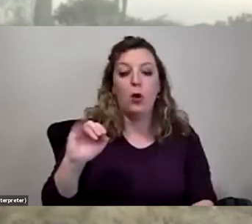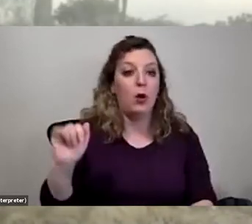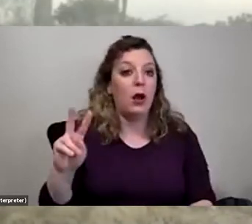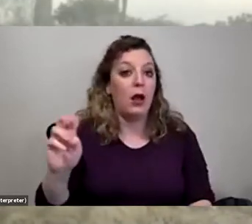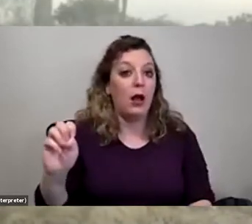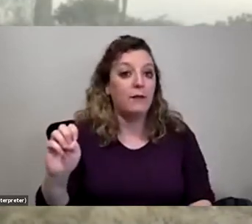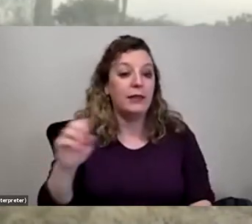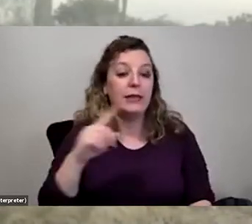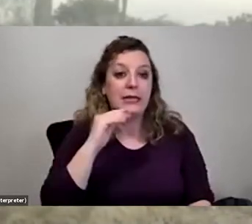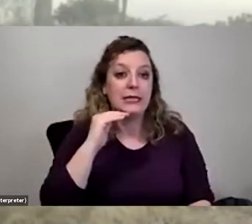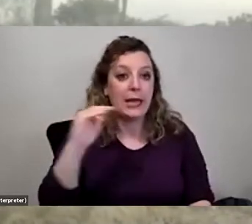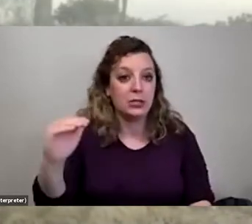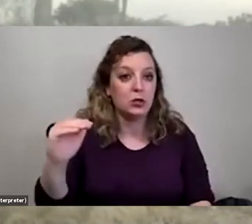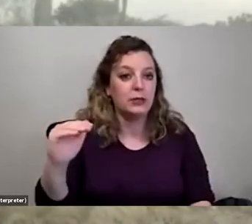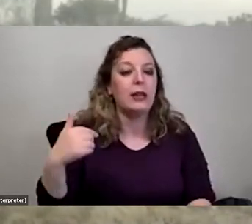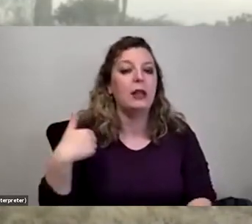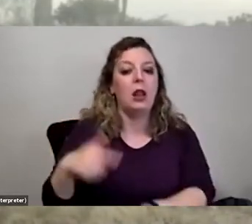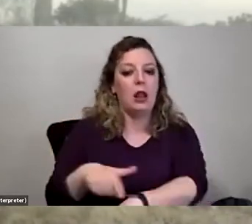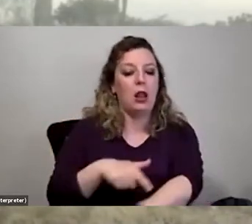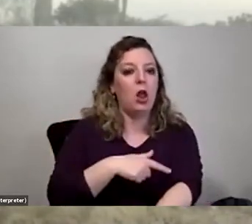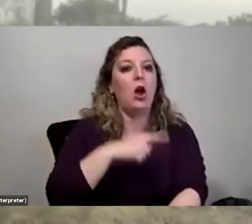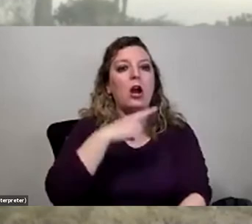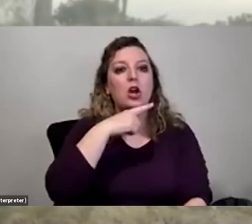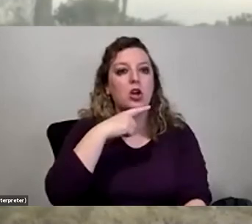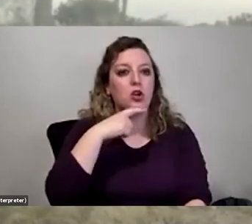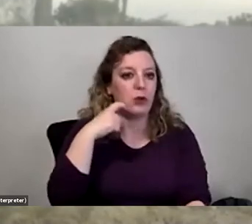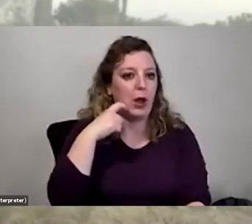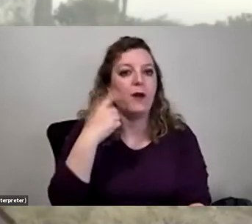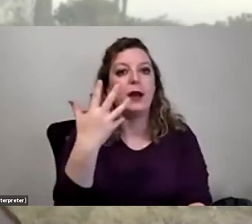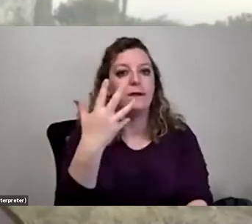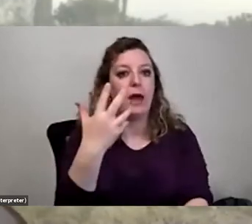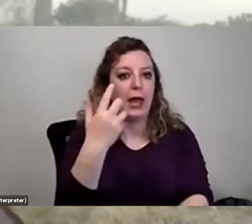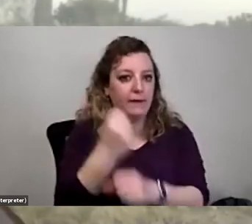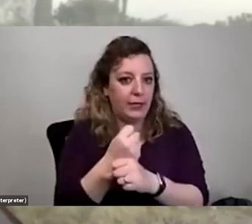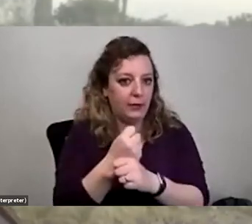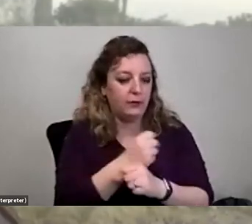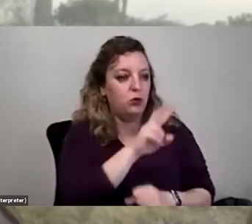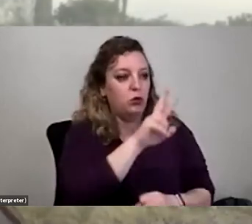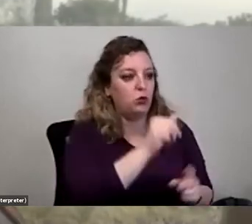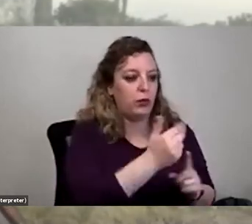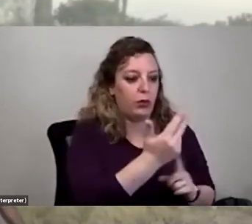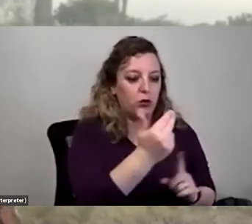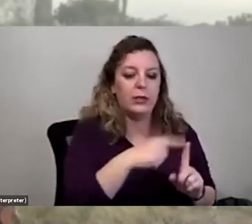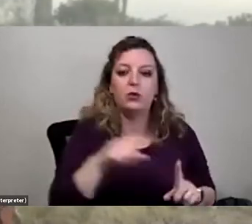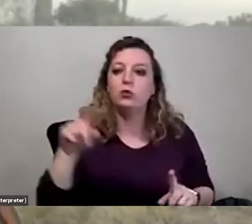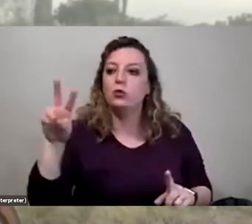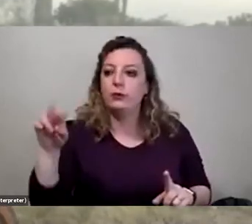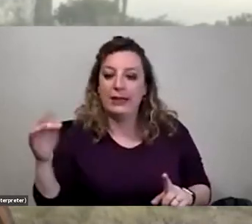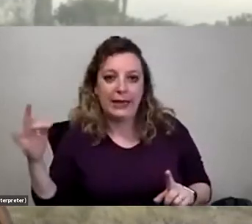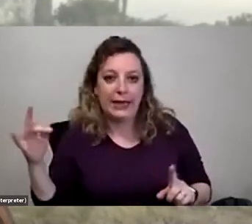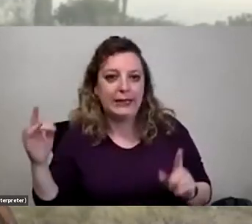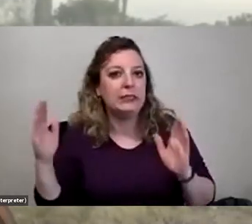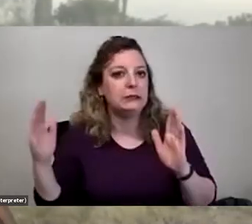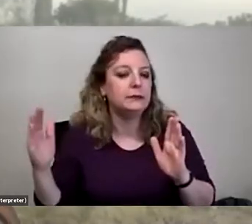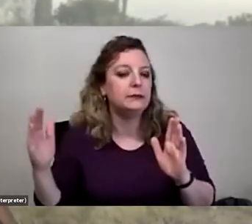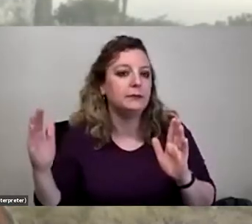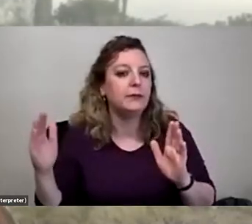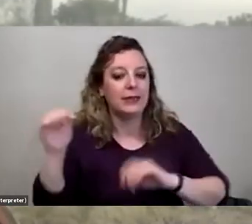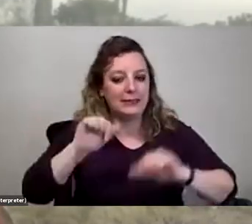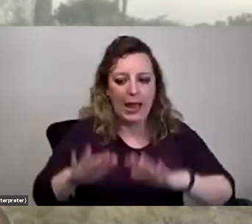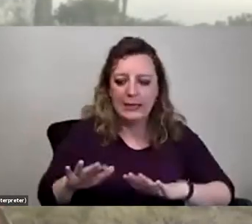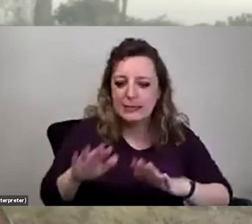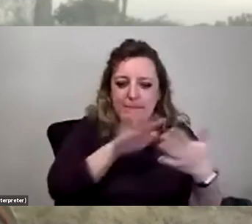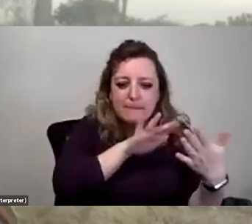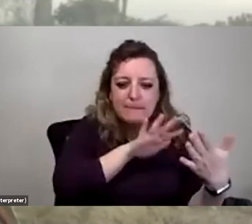a pretty long drought, a five-year drought from like 2013 until 2018. So scientists were